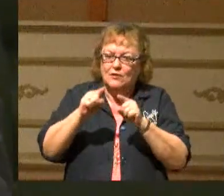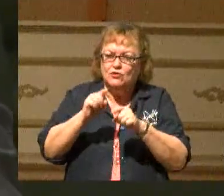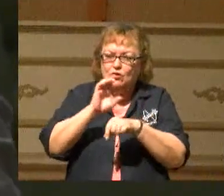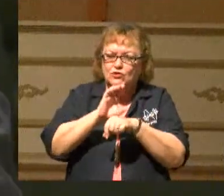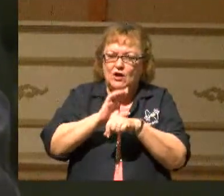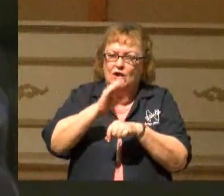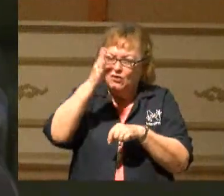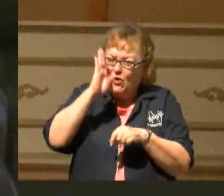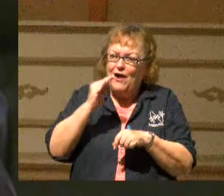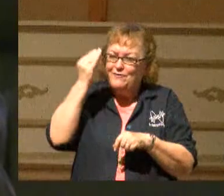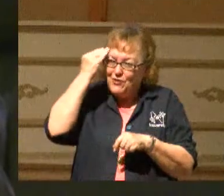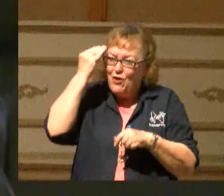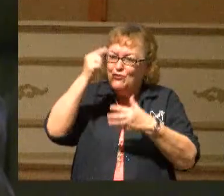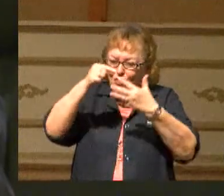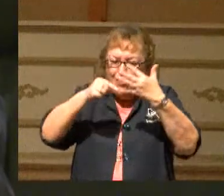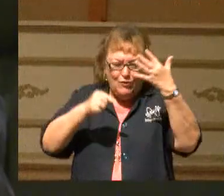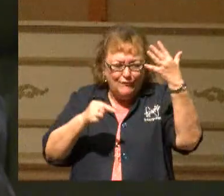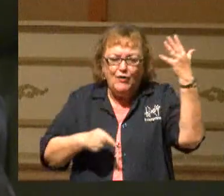God knows all those things.